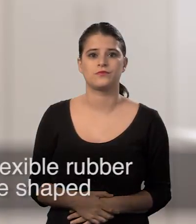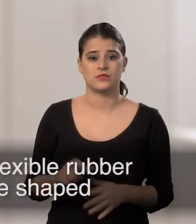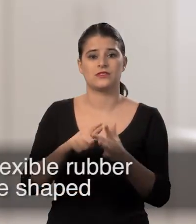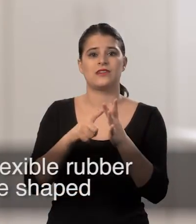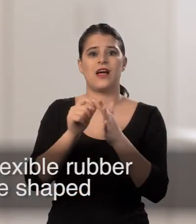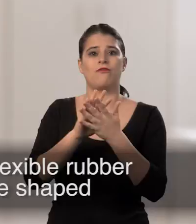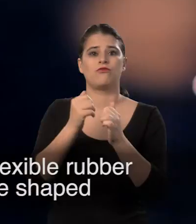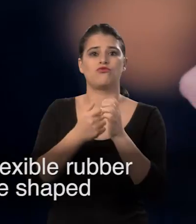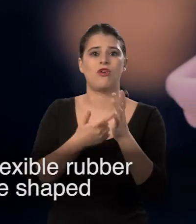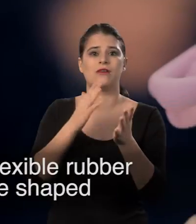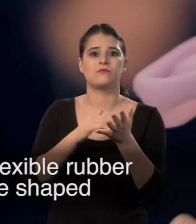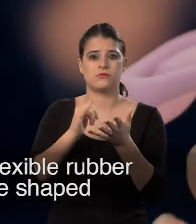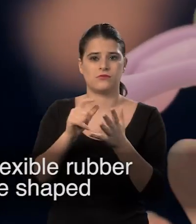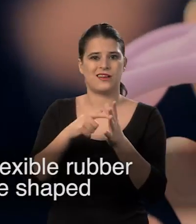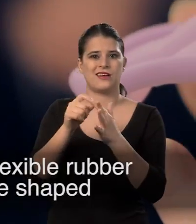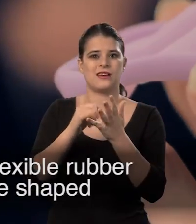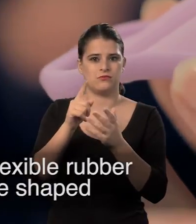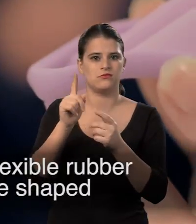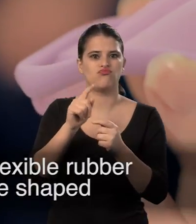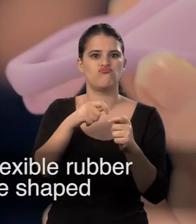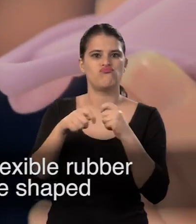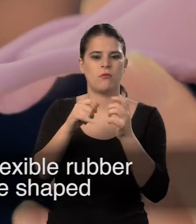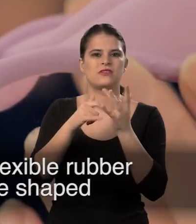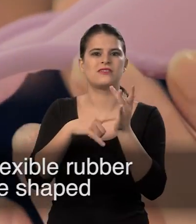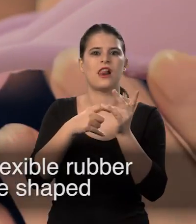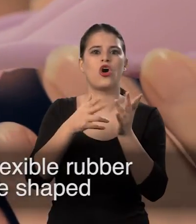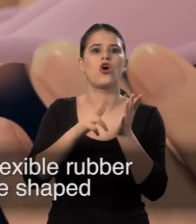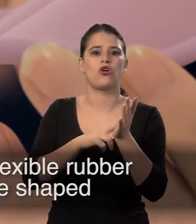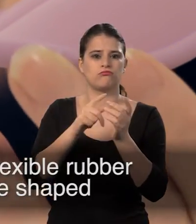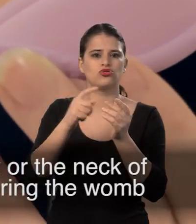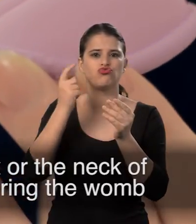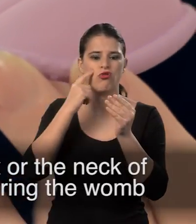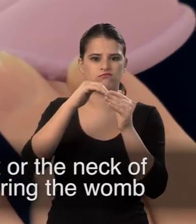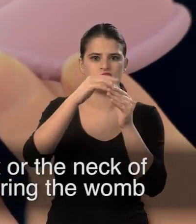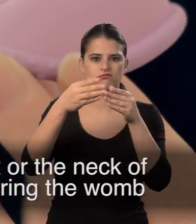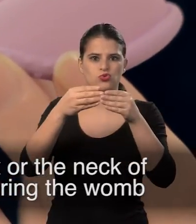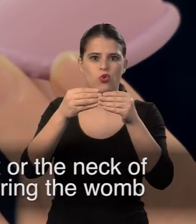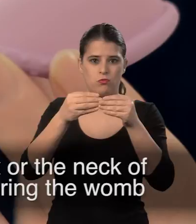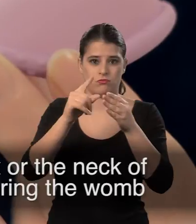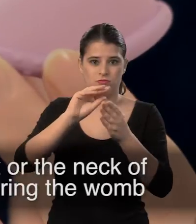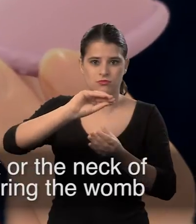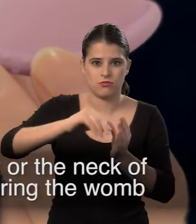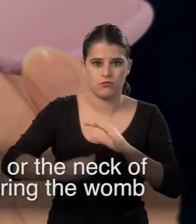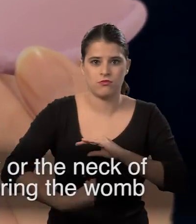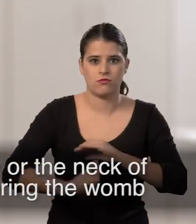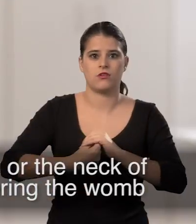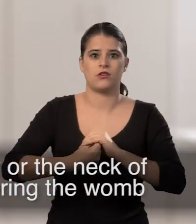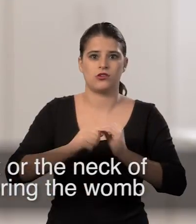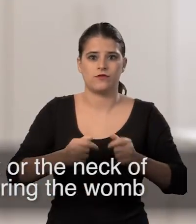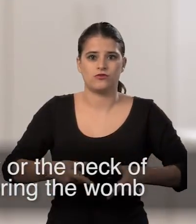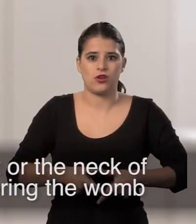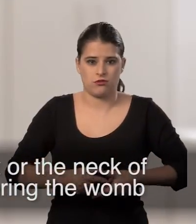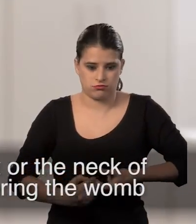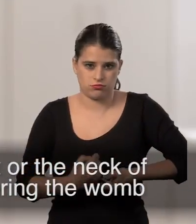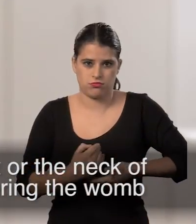Diaphragms and caps are made of flexible rubber or silicone and are soft and dome shaped. They fit into the vagina, over the cervix